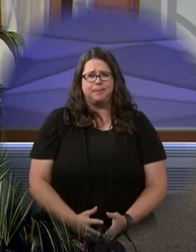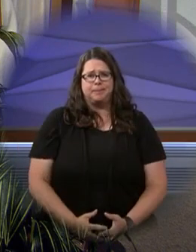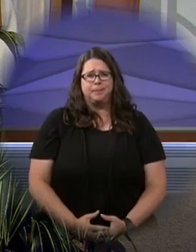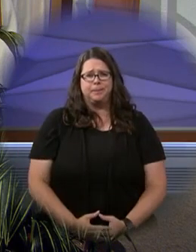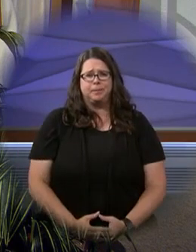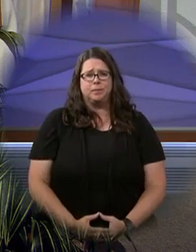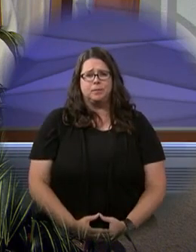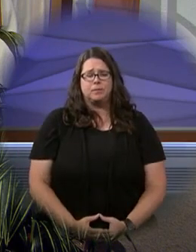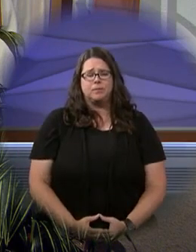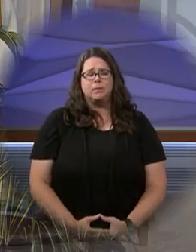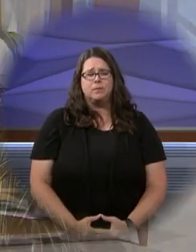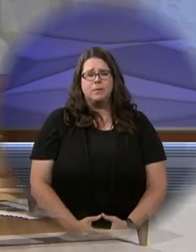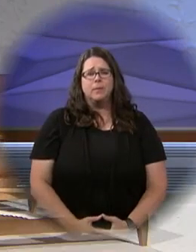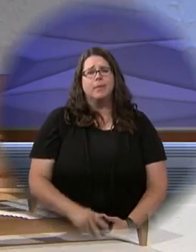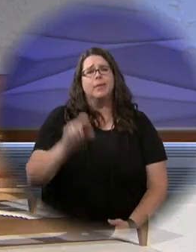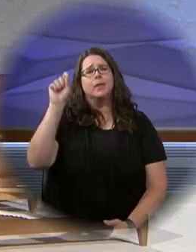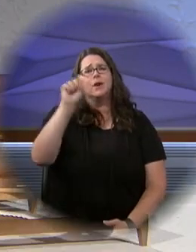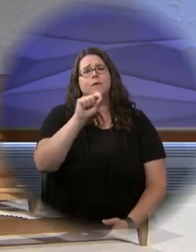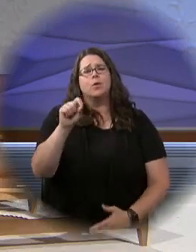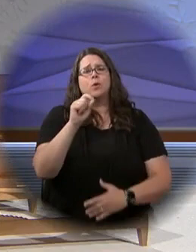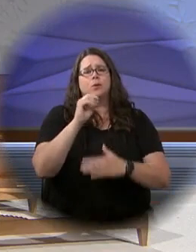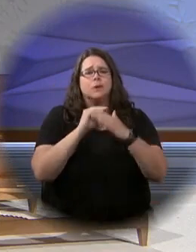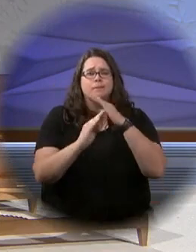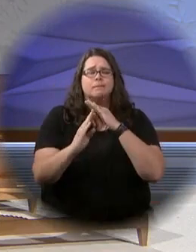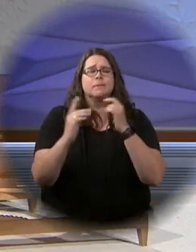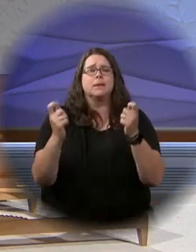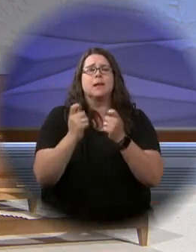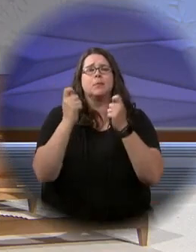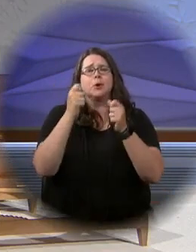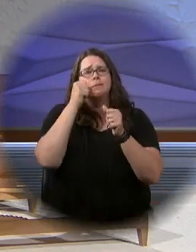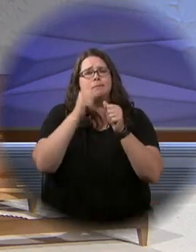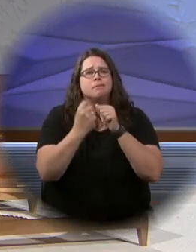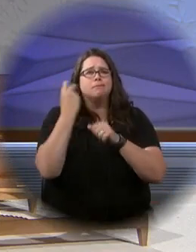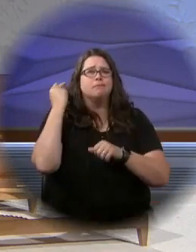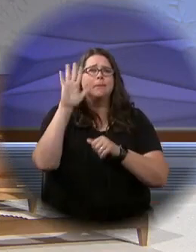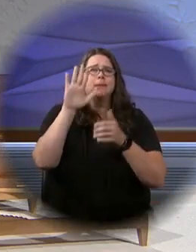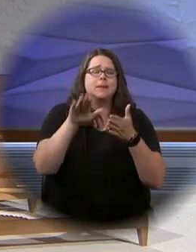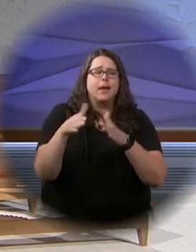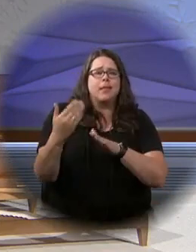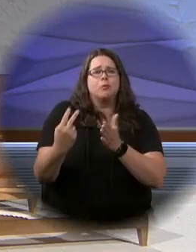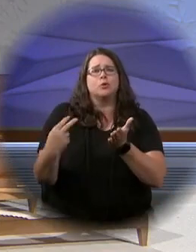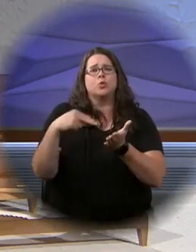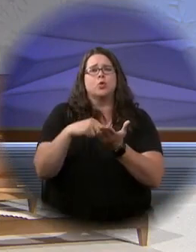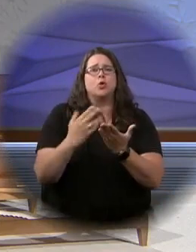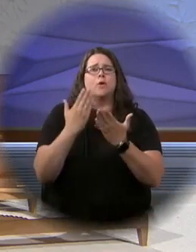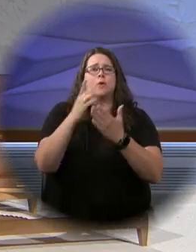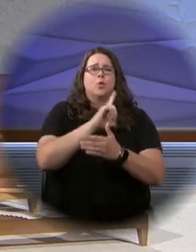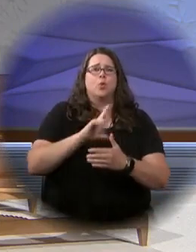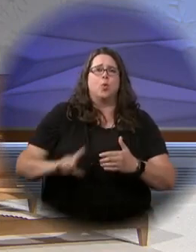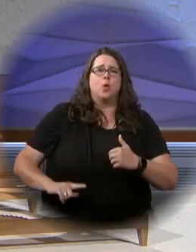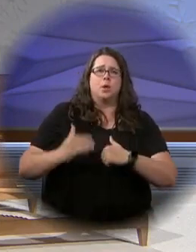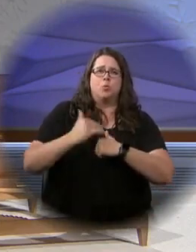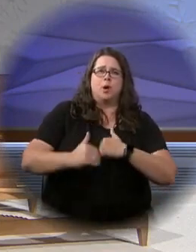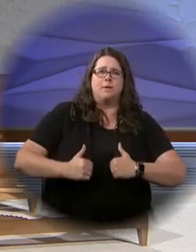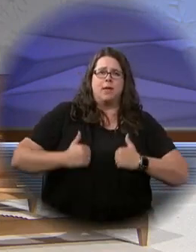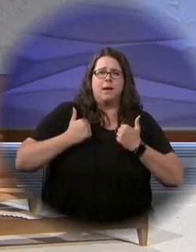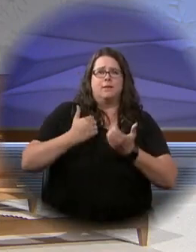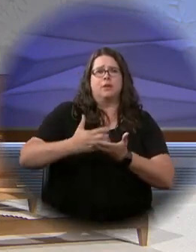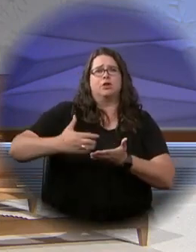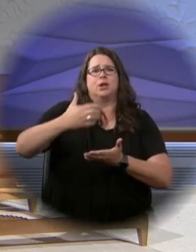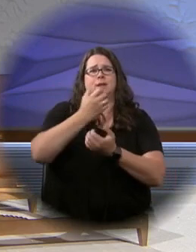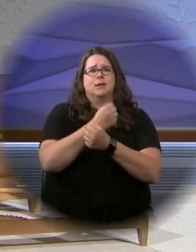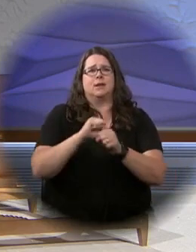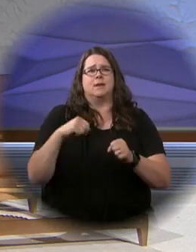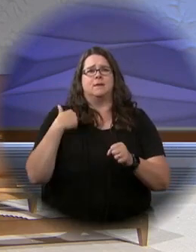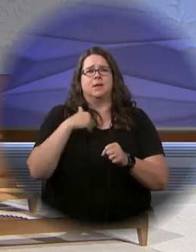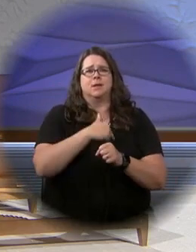again. Therefore, as we celebrate the memorial of his death and resurrection, we offer you, Lord, the bread of life and the chalice